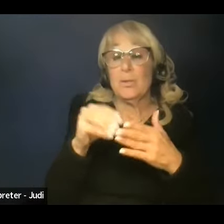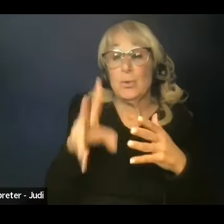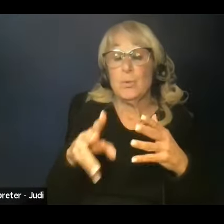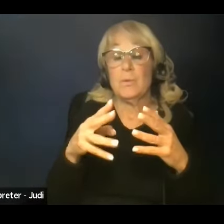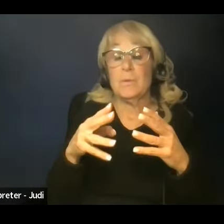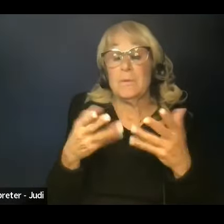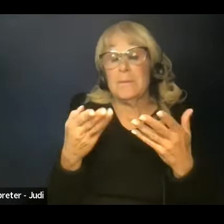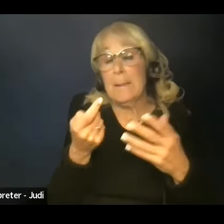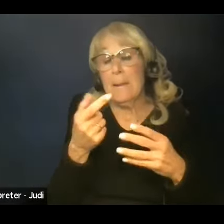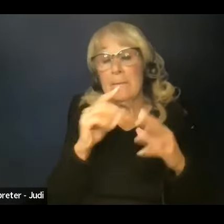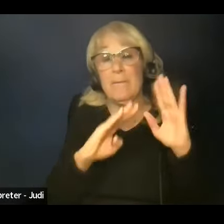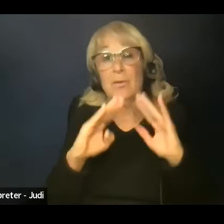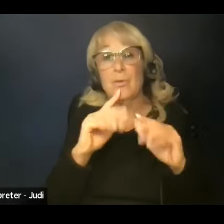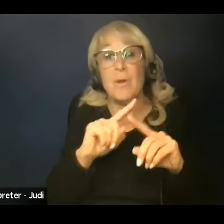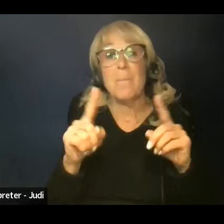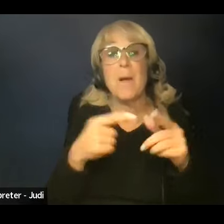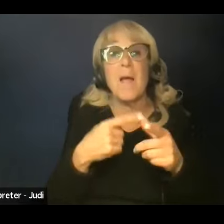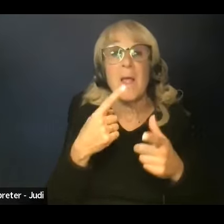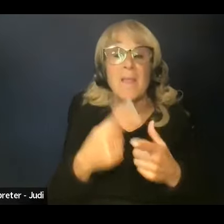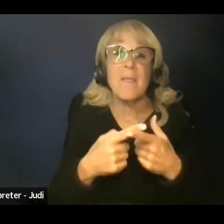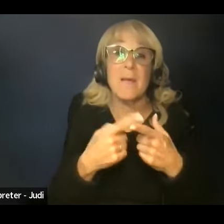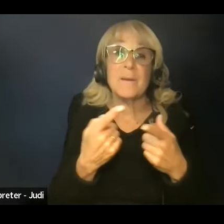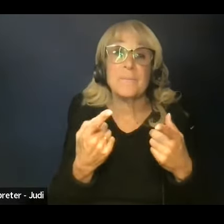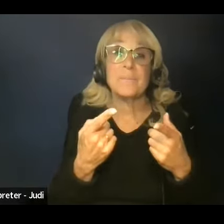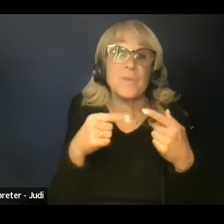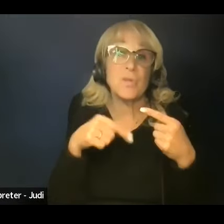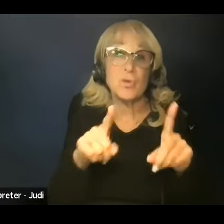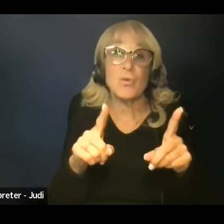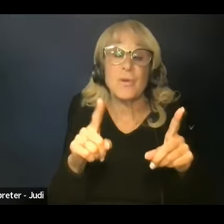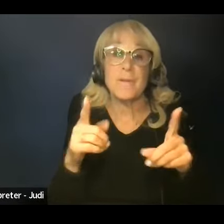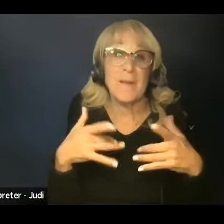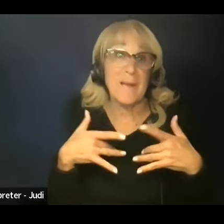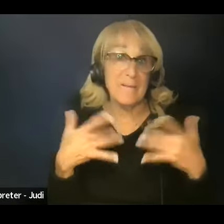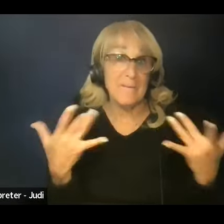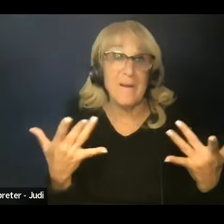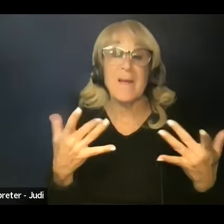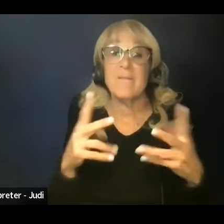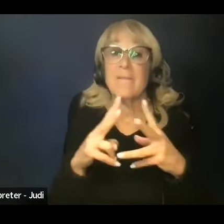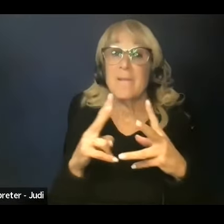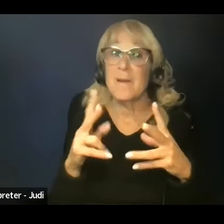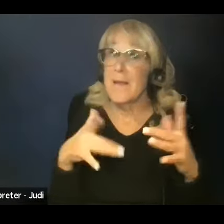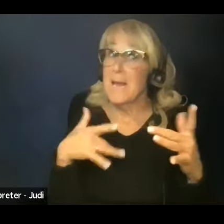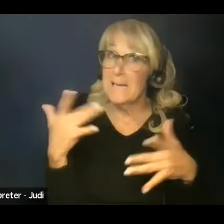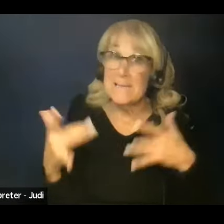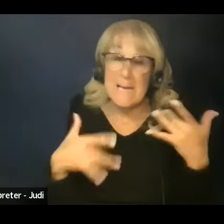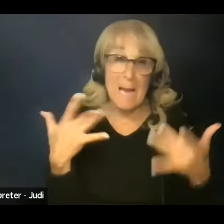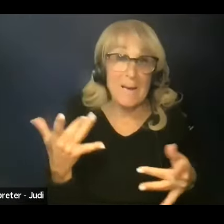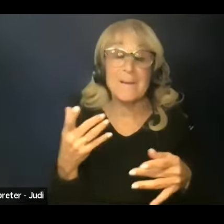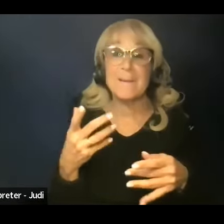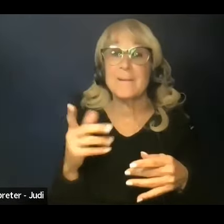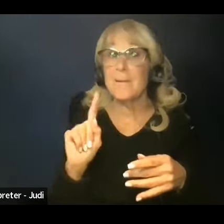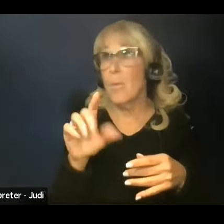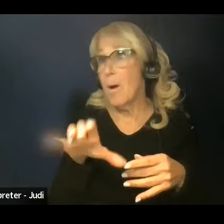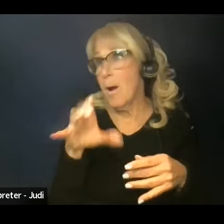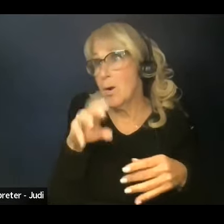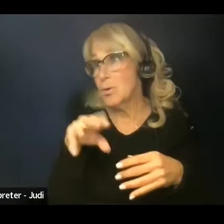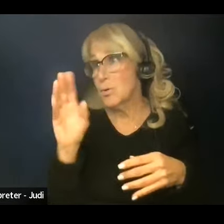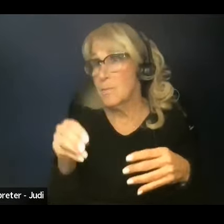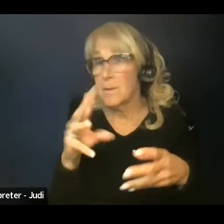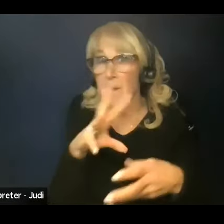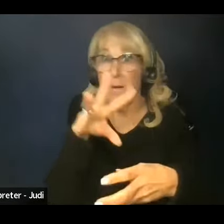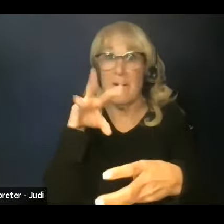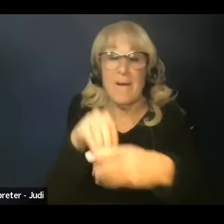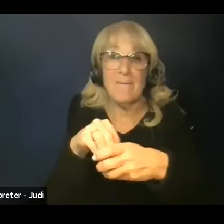As we were presented to the event, they were very excited. They became 100% engaged in the sessions.